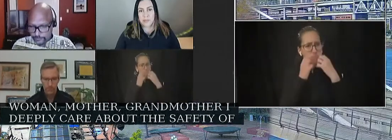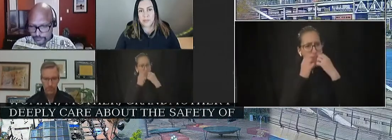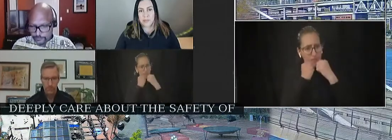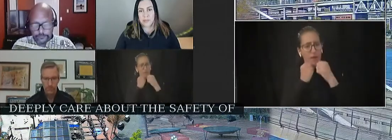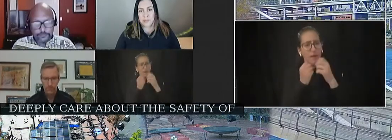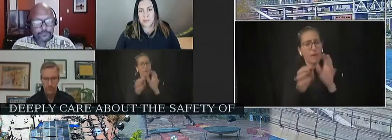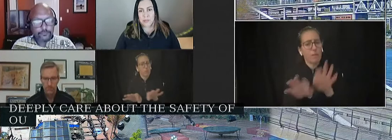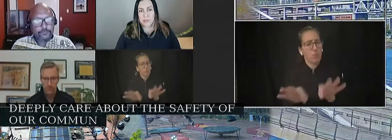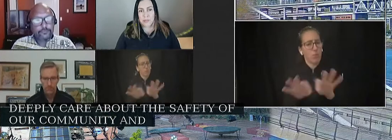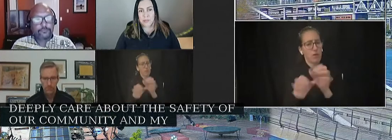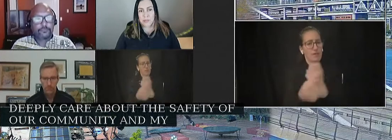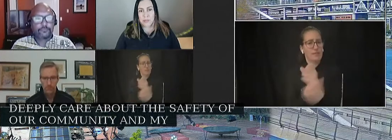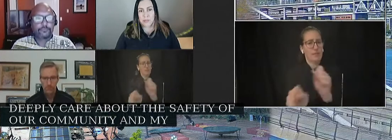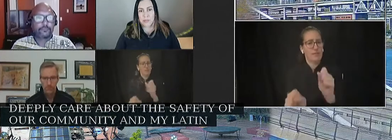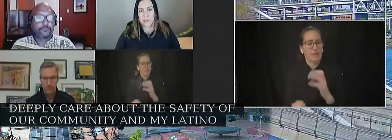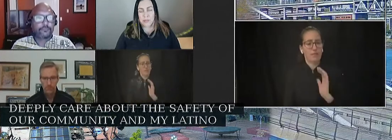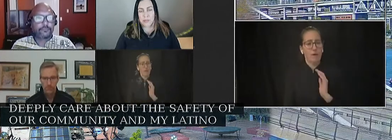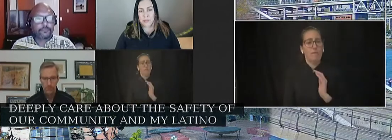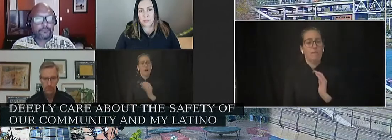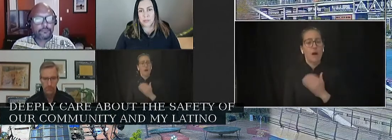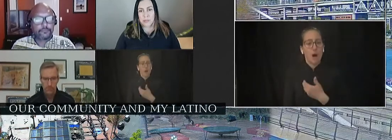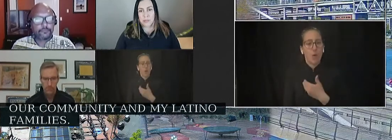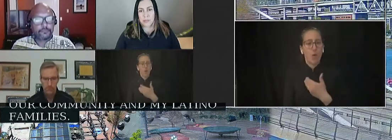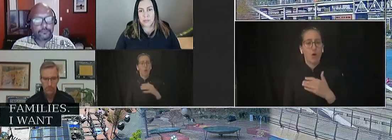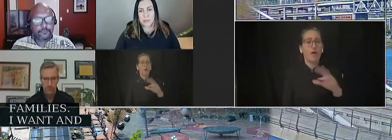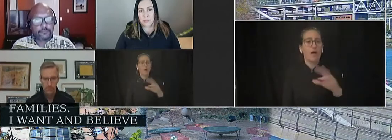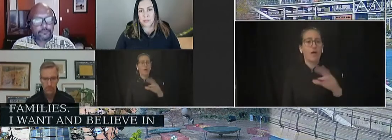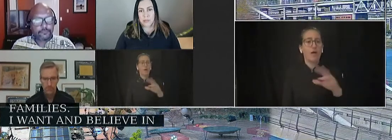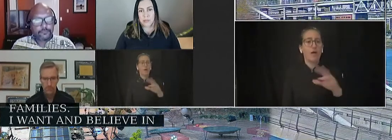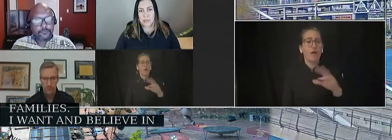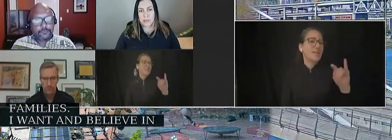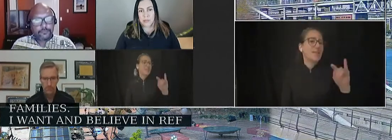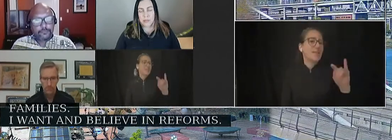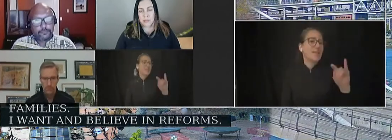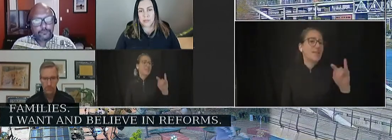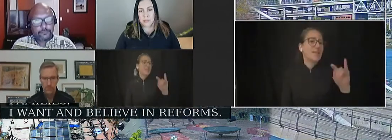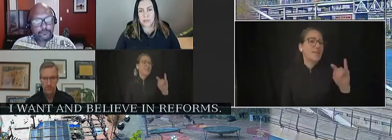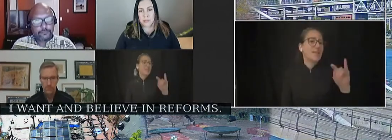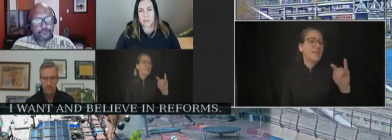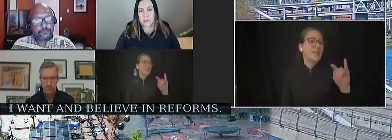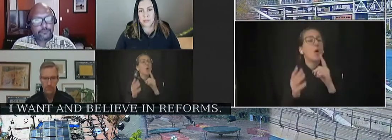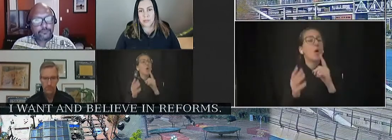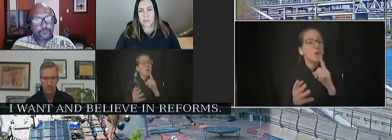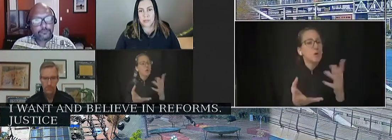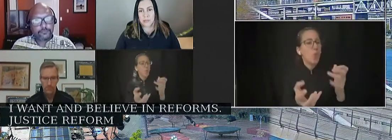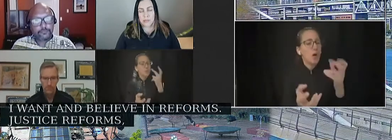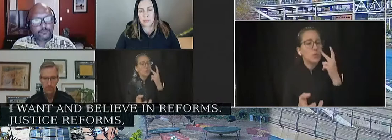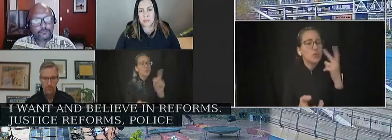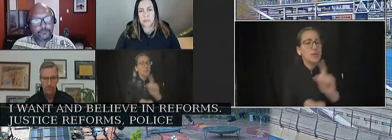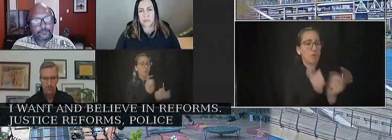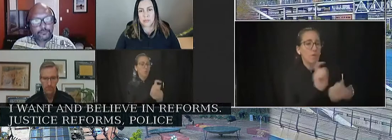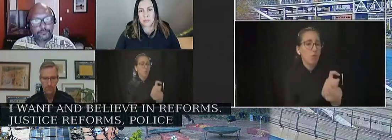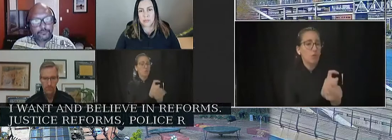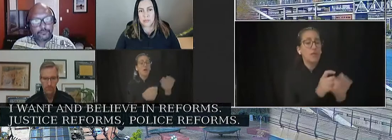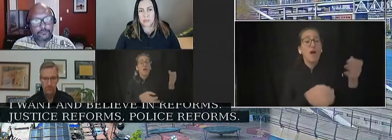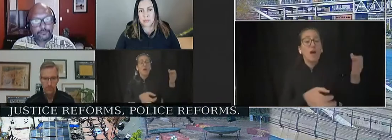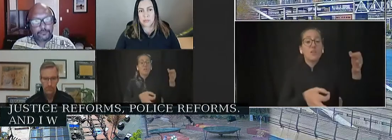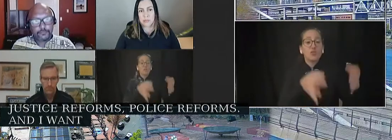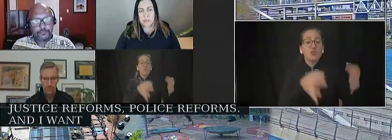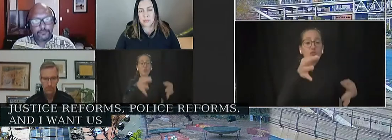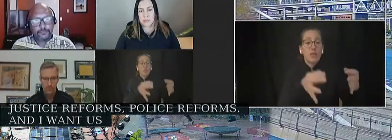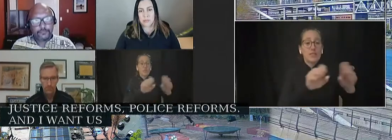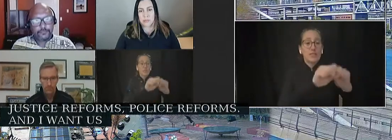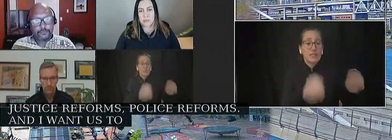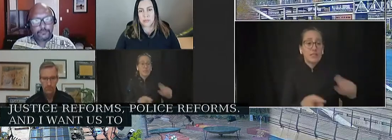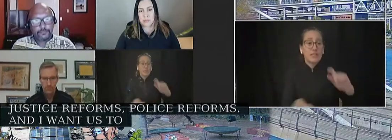I want and I believe in reforms, justice reforms, and police reforms, and I want us to work together